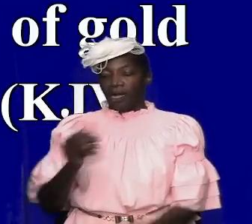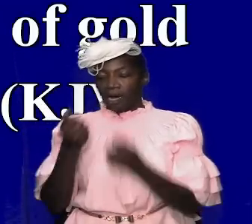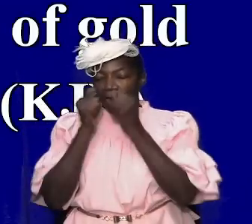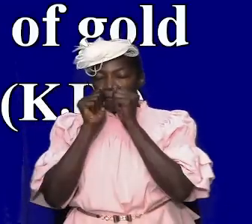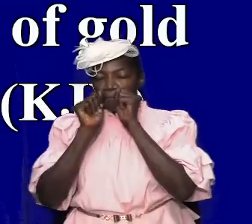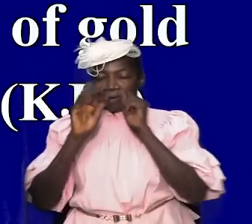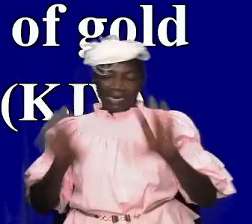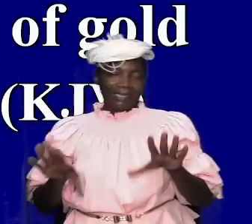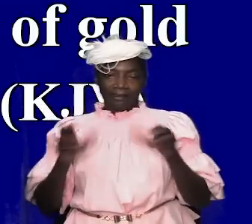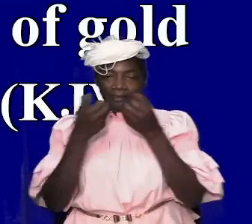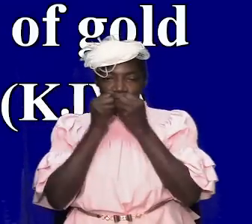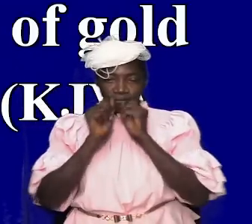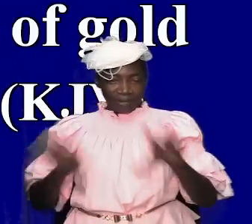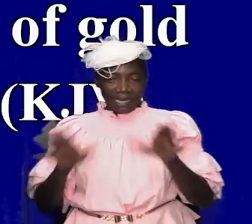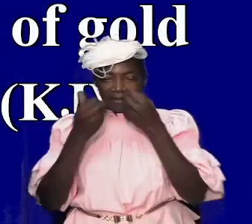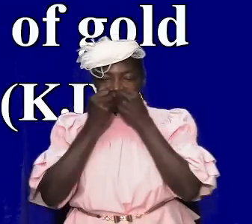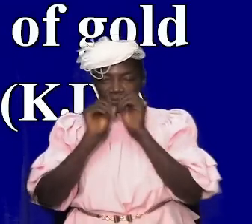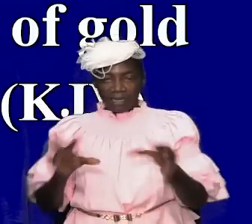tremendously